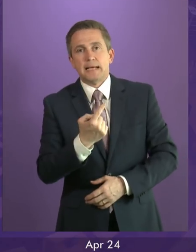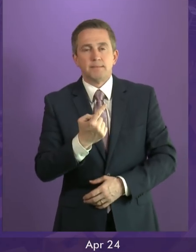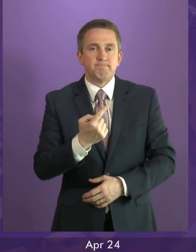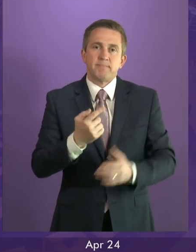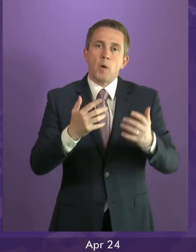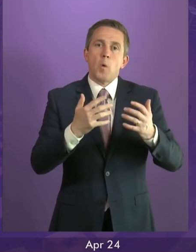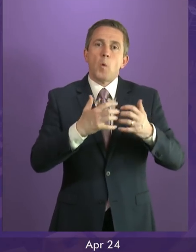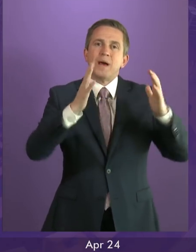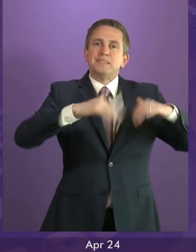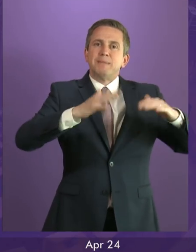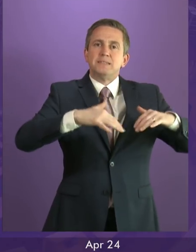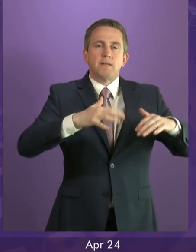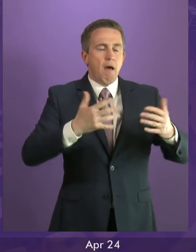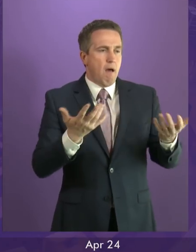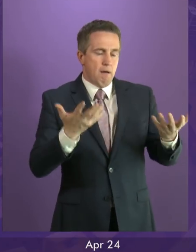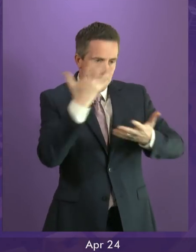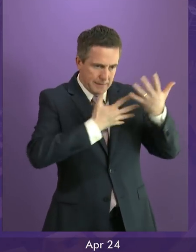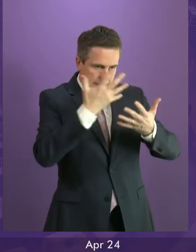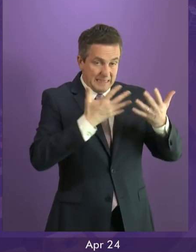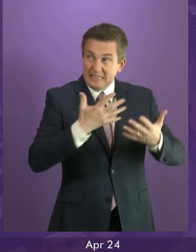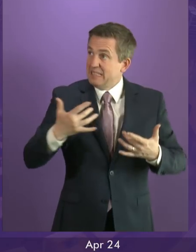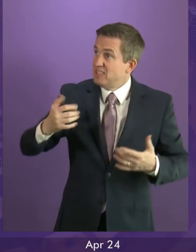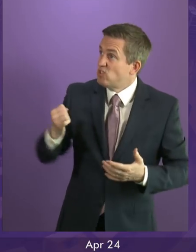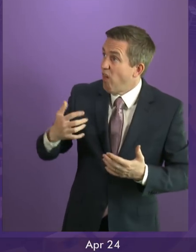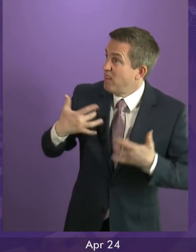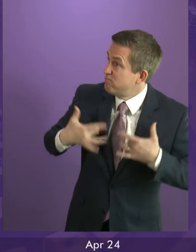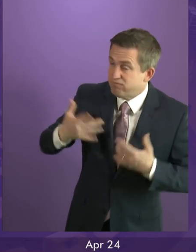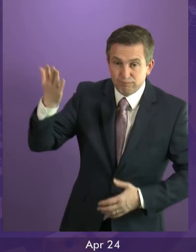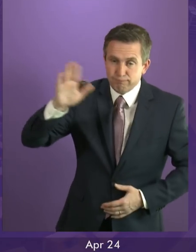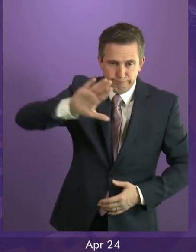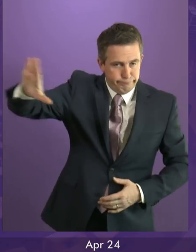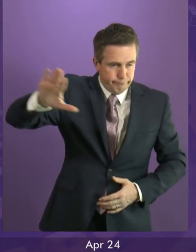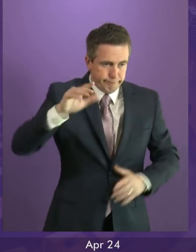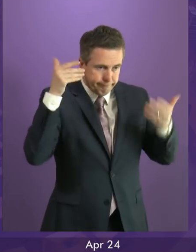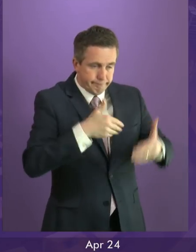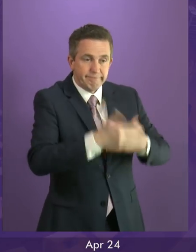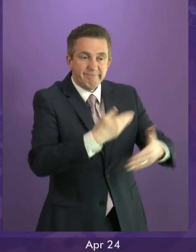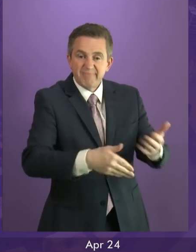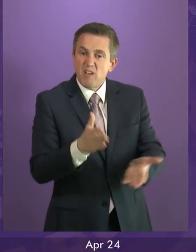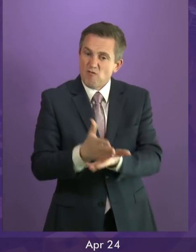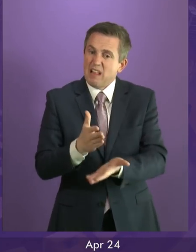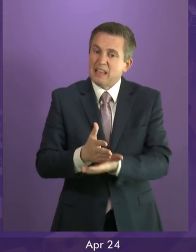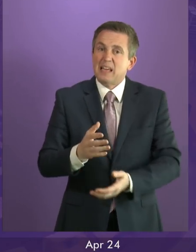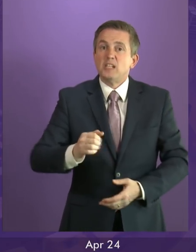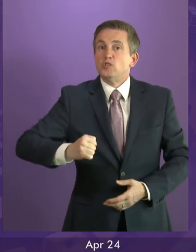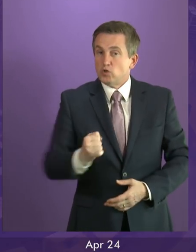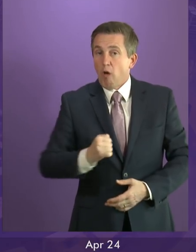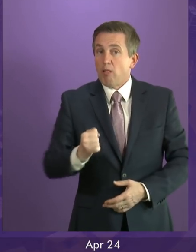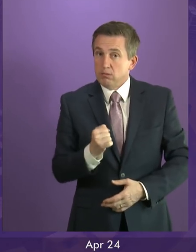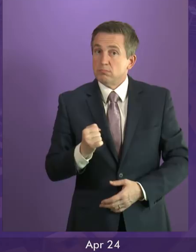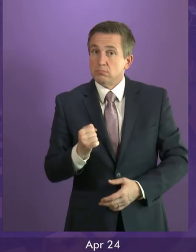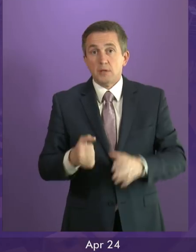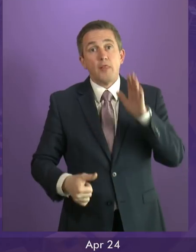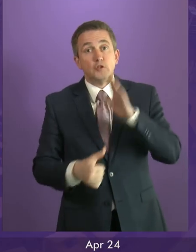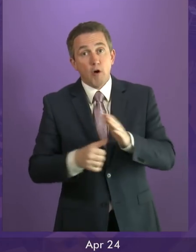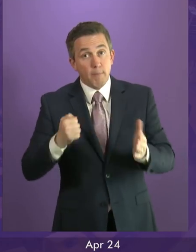bigger things to deal with than Scotland. Would the First Minister join me in reaffirming that the interests of Scotland are and always will be the top